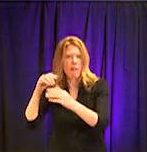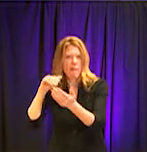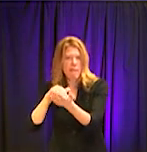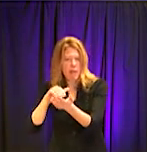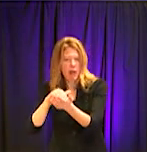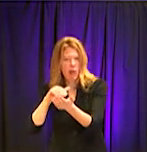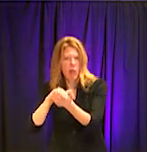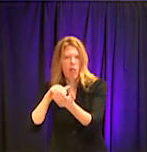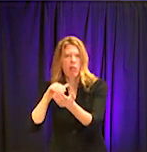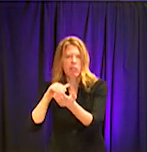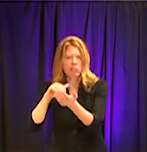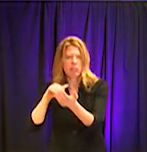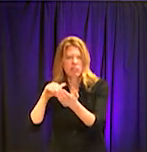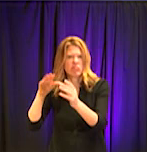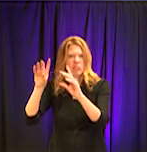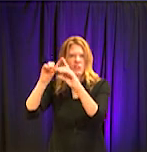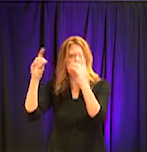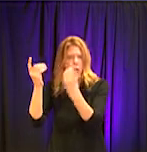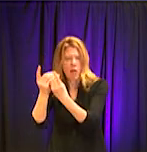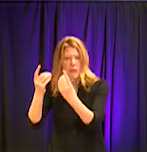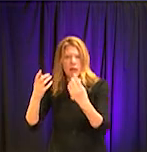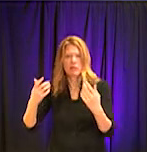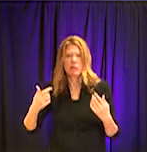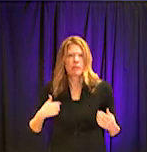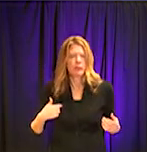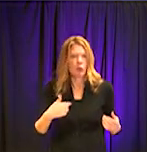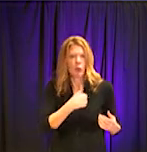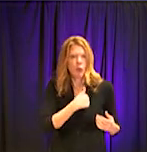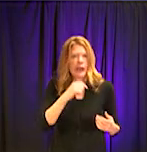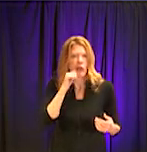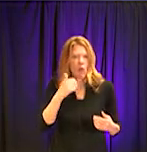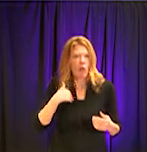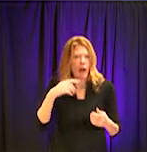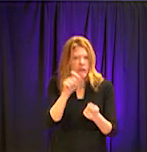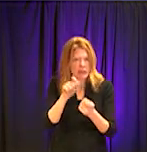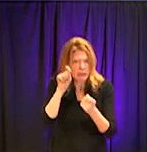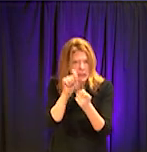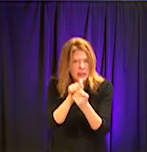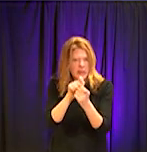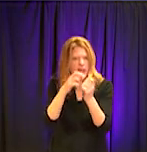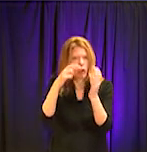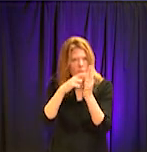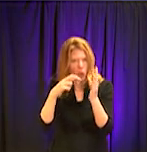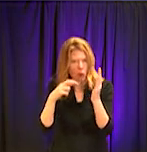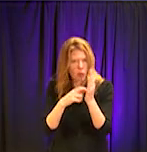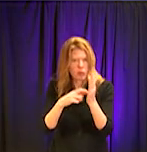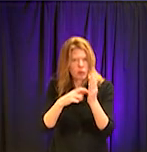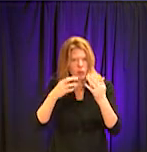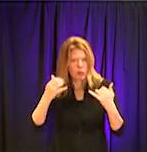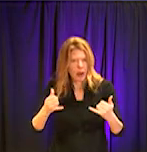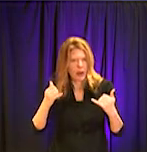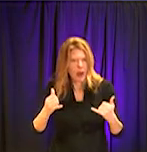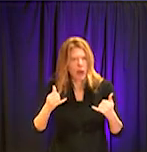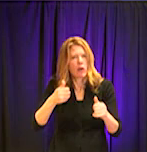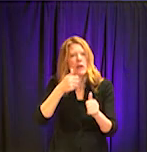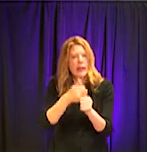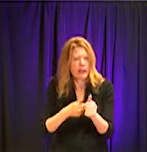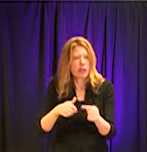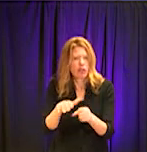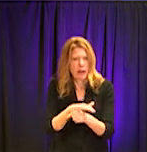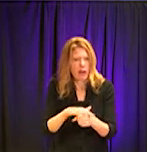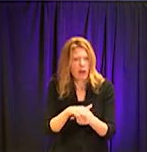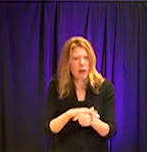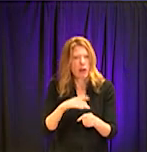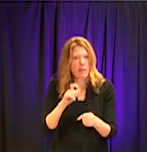blanket of certain regulations. So I think it is, that's up to each area and that is